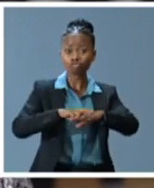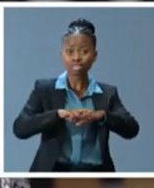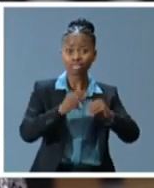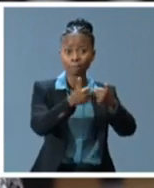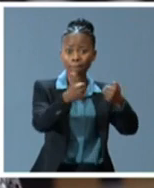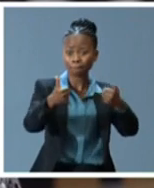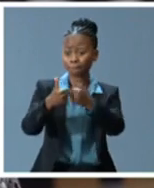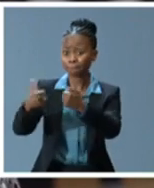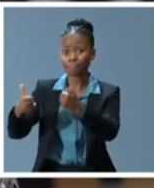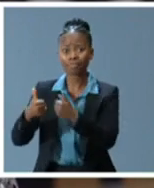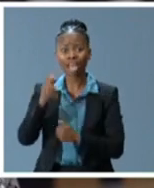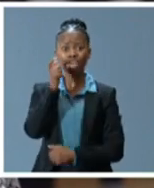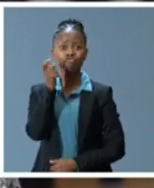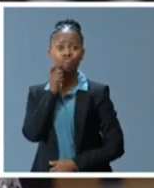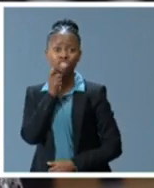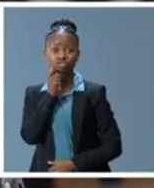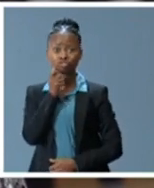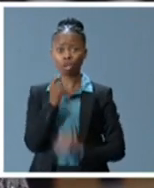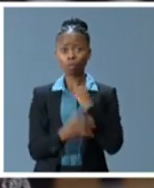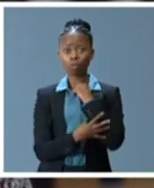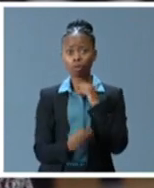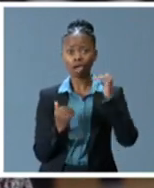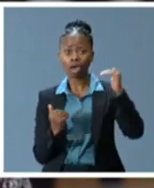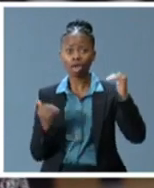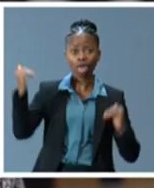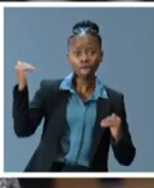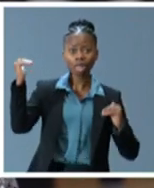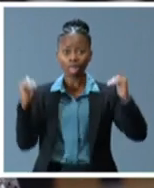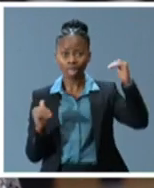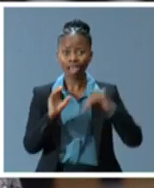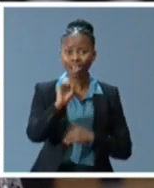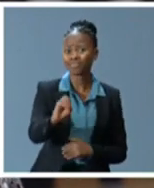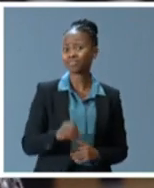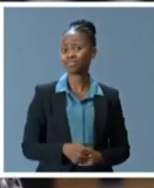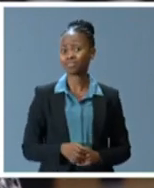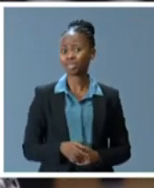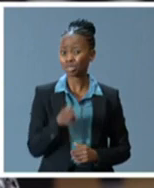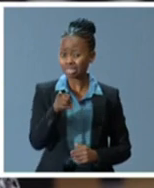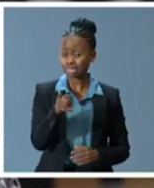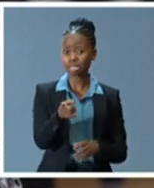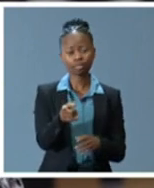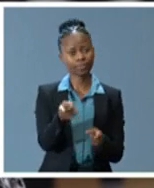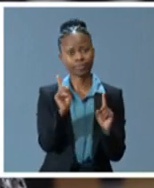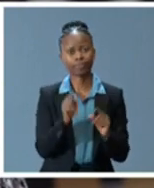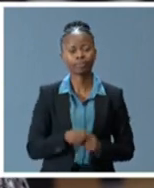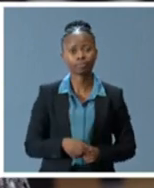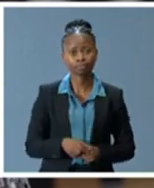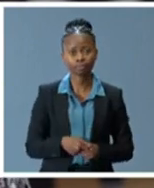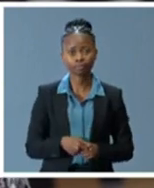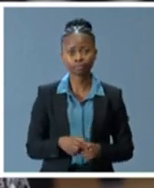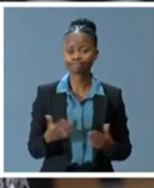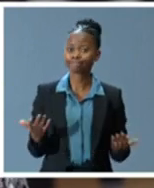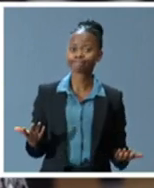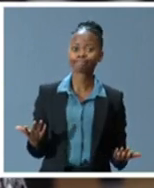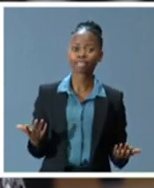casteism, and above all, class inequality. The historic implications of this